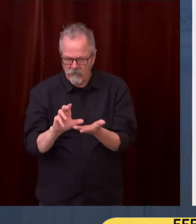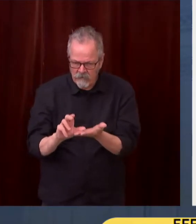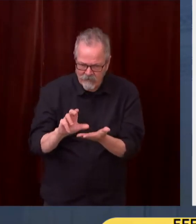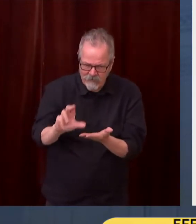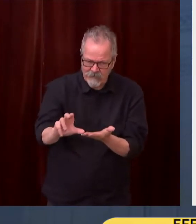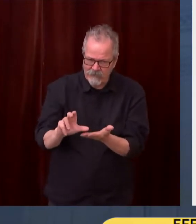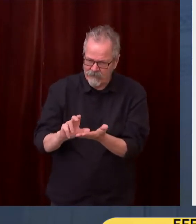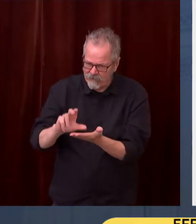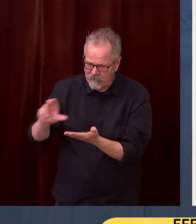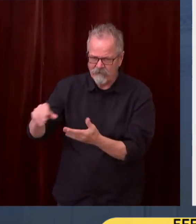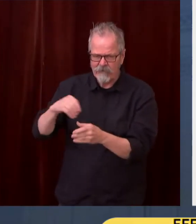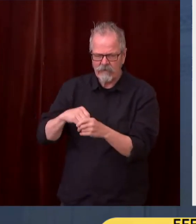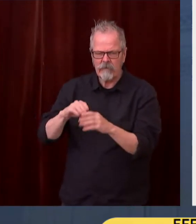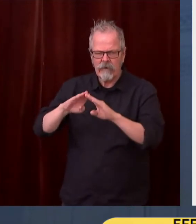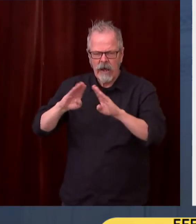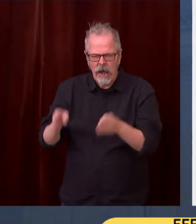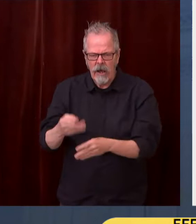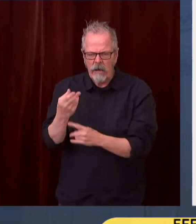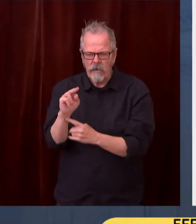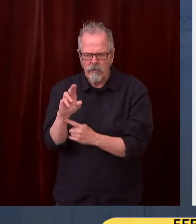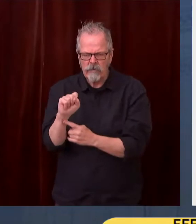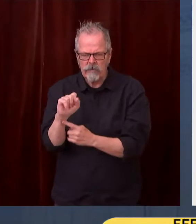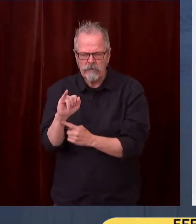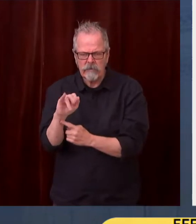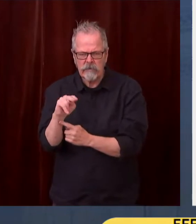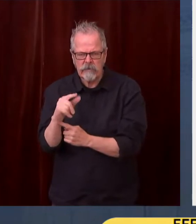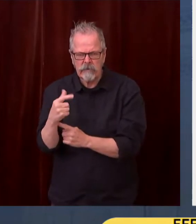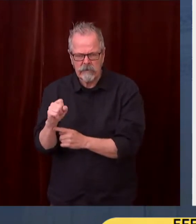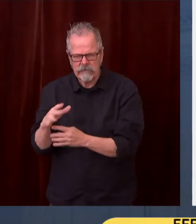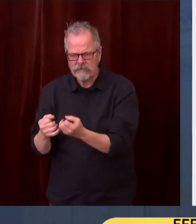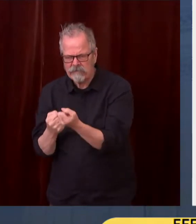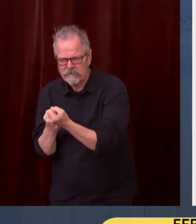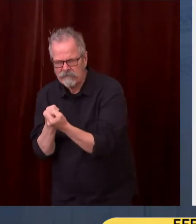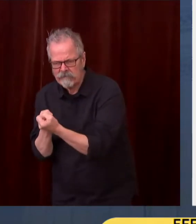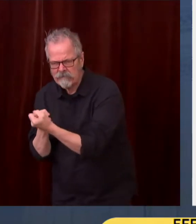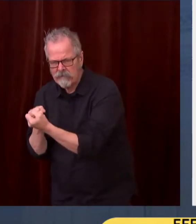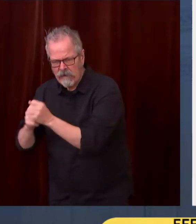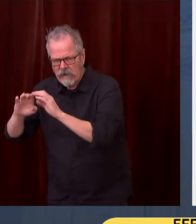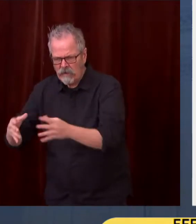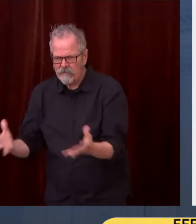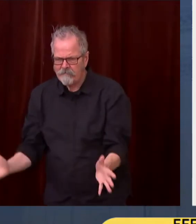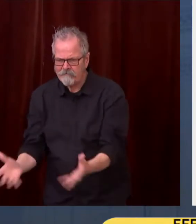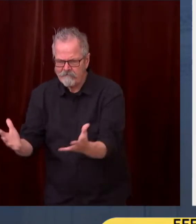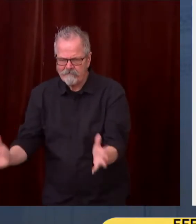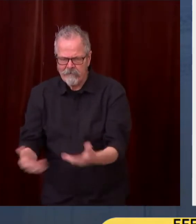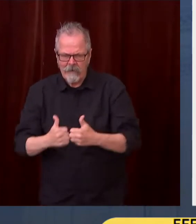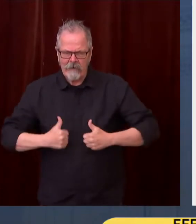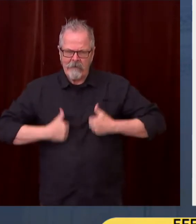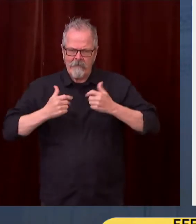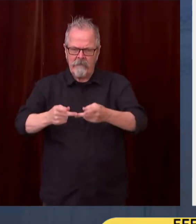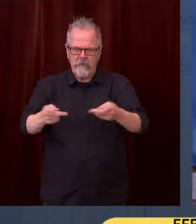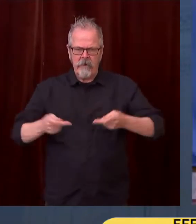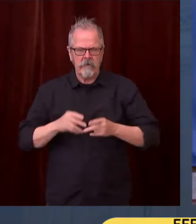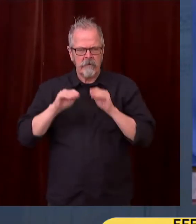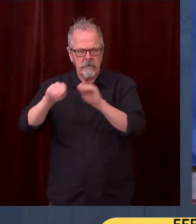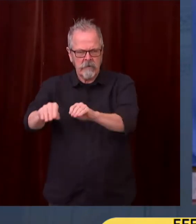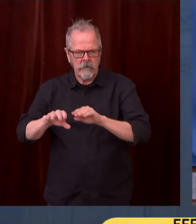very grateful to you and the legislator for leadership on this very important issue. So thank you.